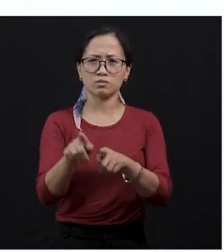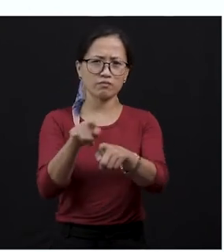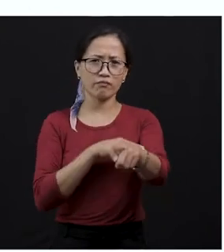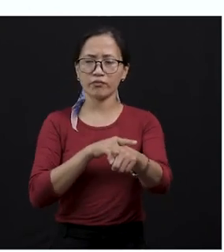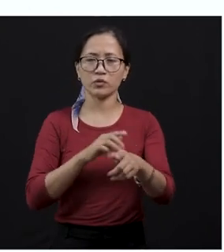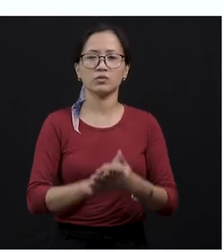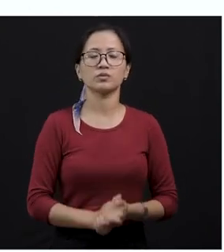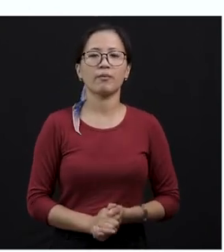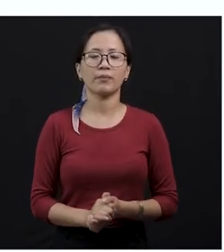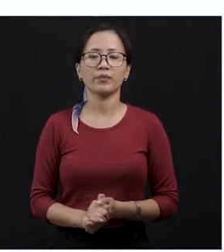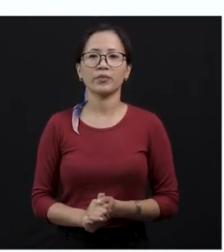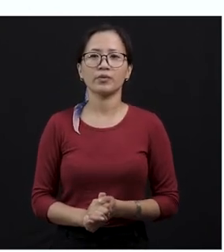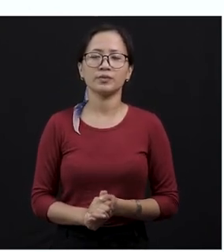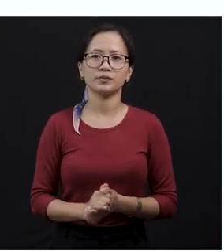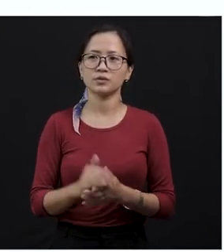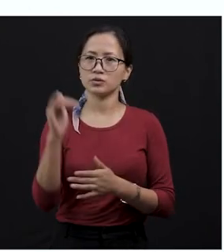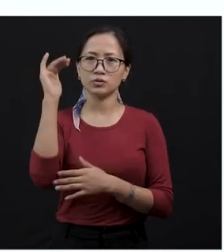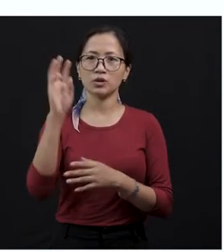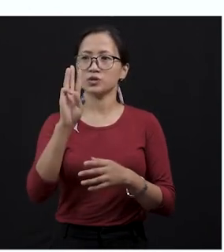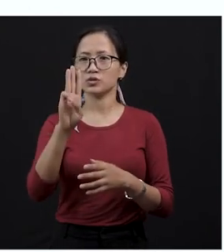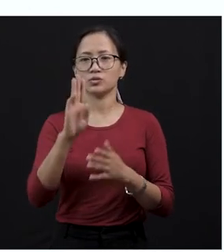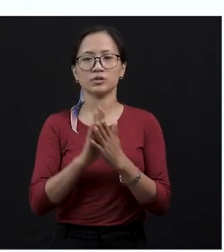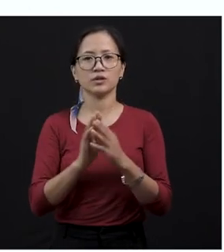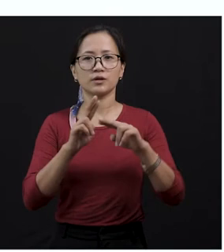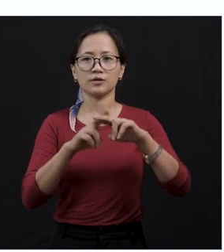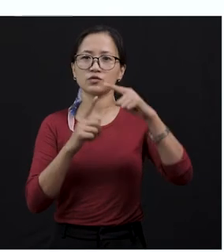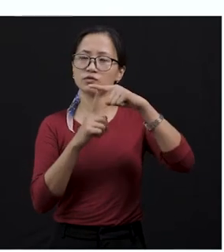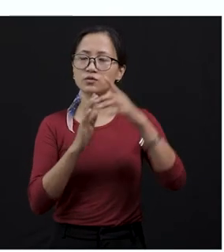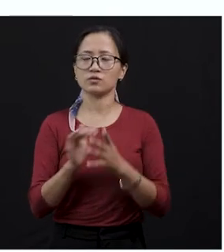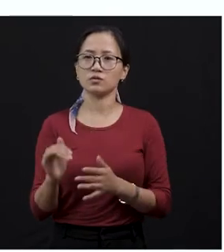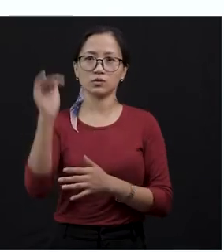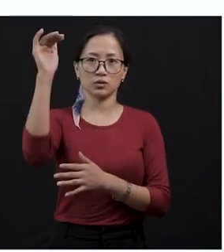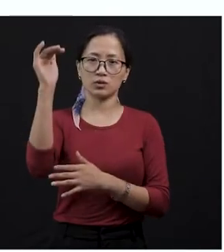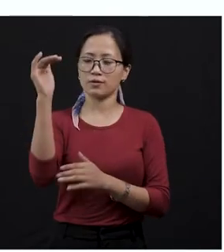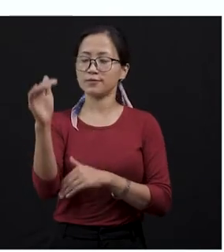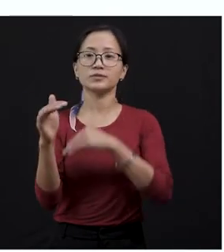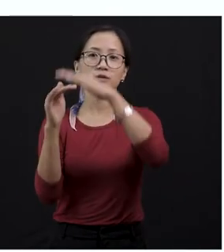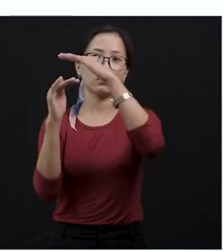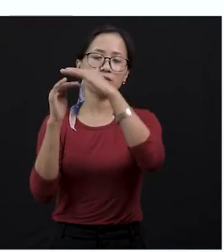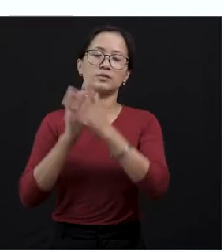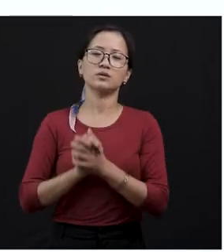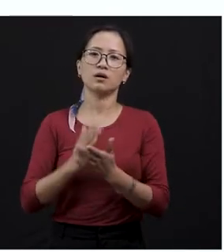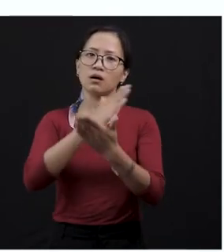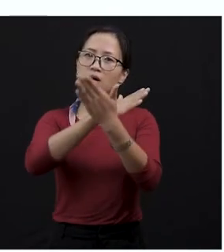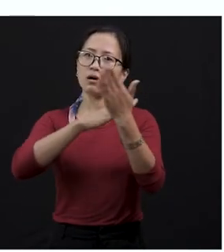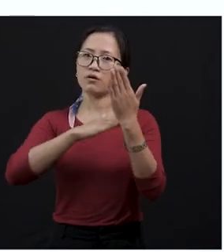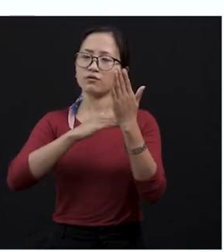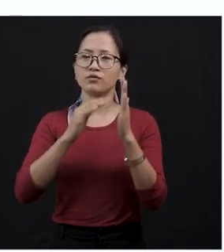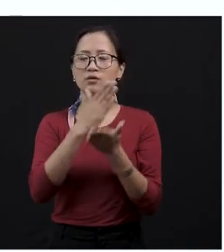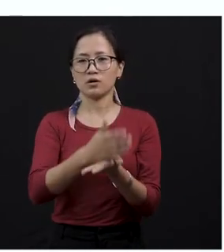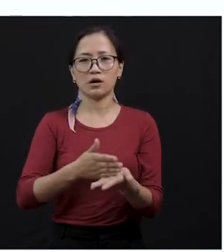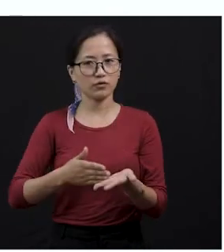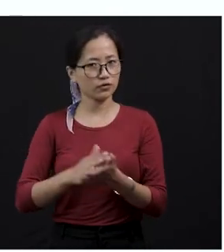attack the mongoose, it had raised already three feet of its body above the ground. That means it has raised, okay? Half of its body is on the